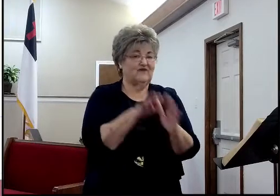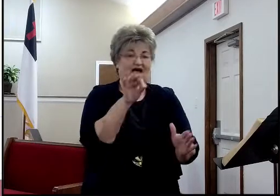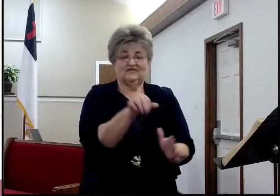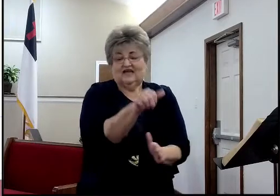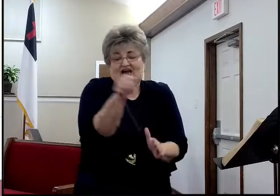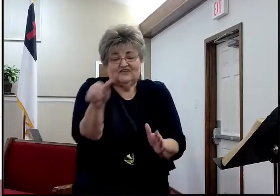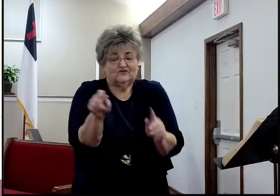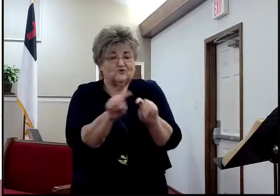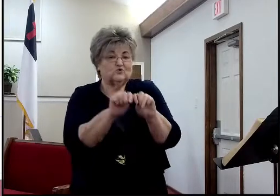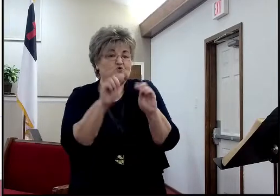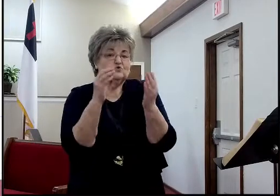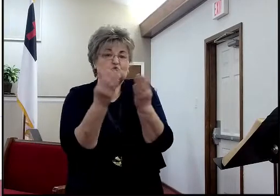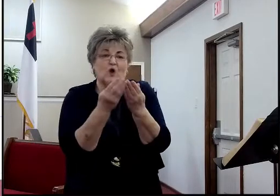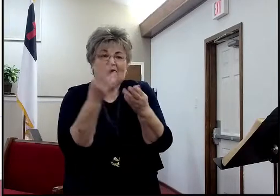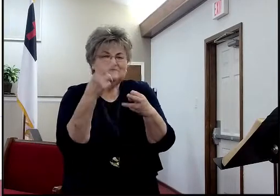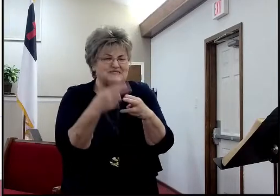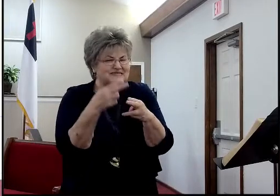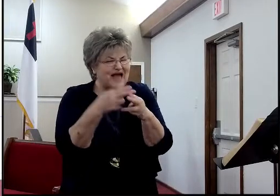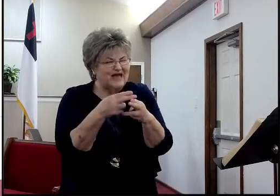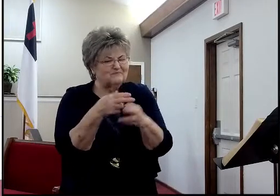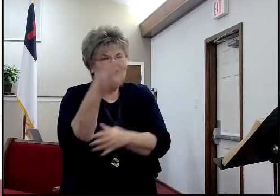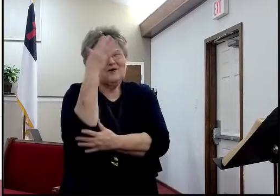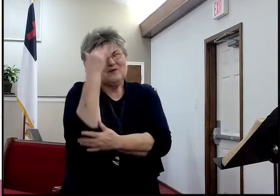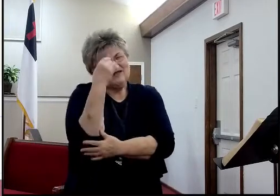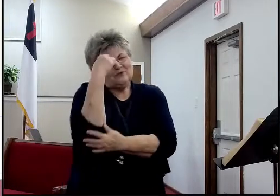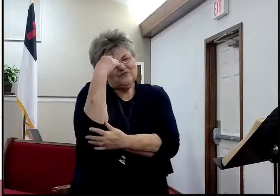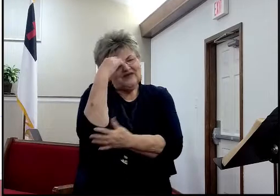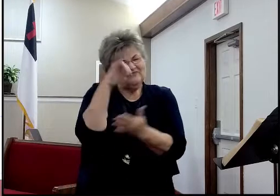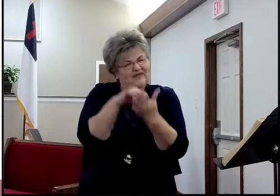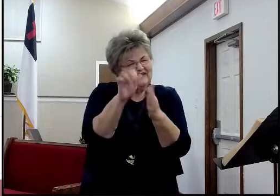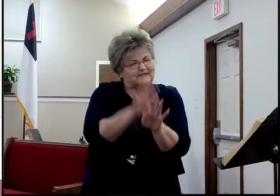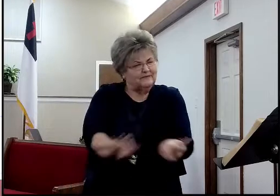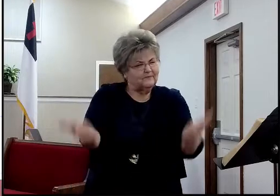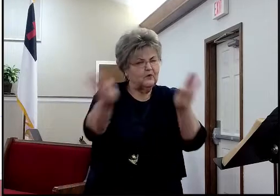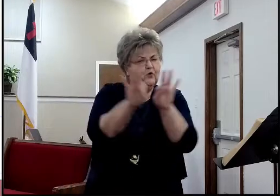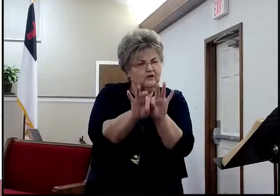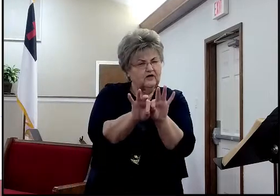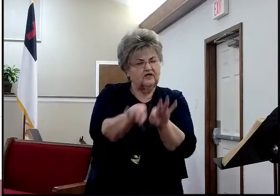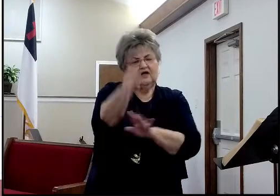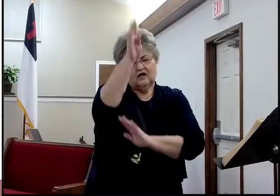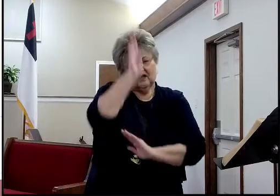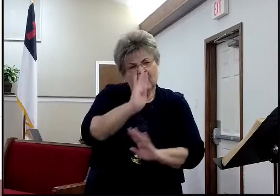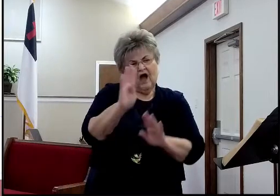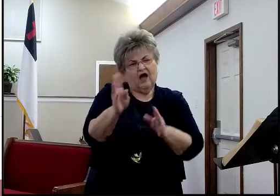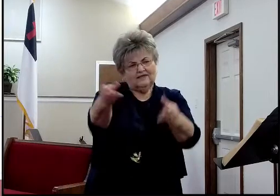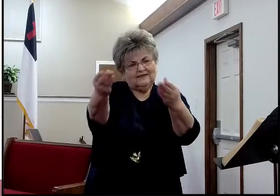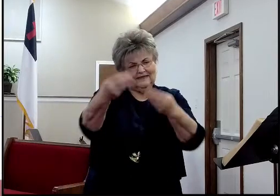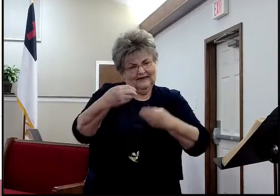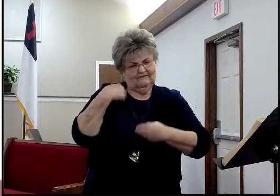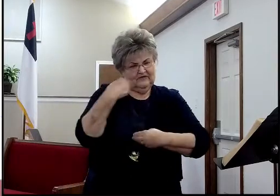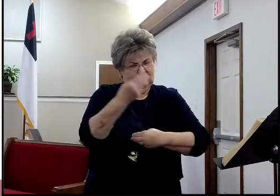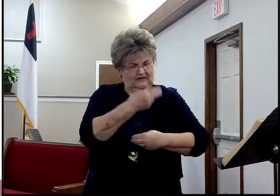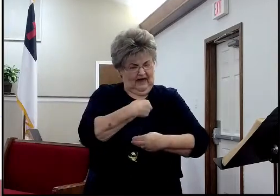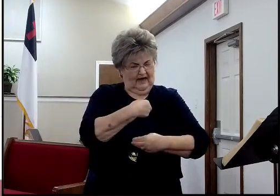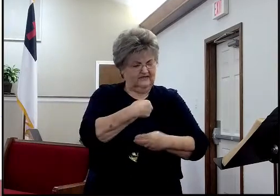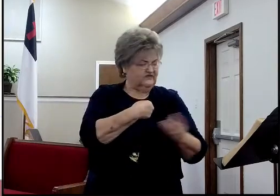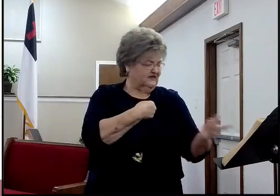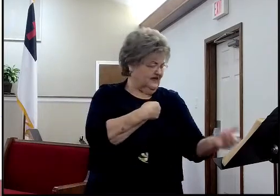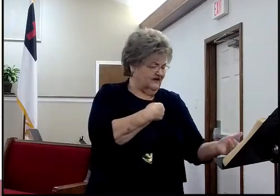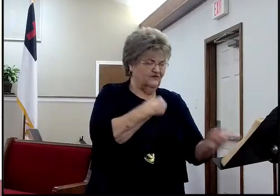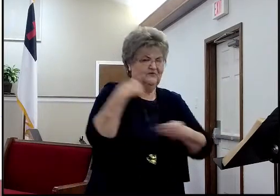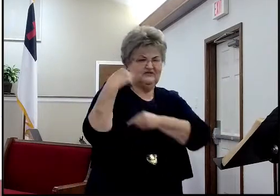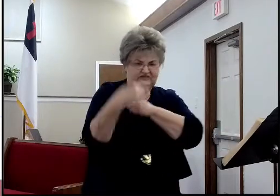You won't find other tribes. Why do you believe that that might be relevant, that God would give us, obviously this is a census, right, of the people who came back,